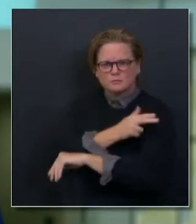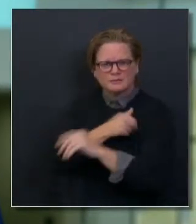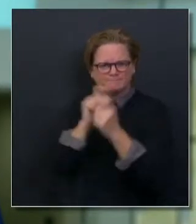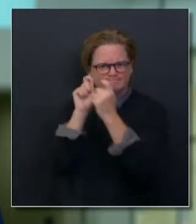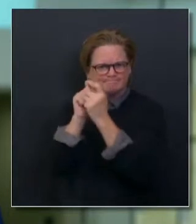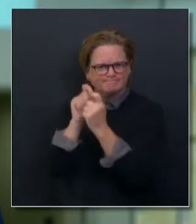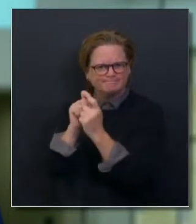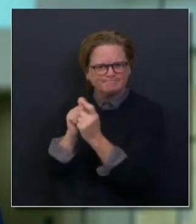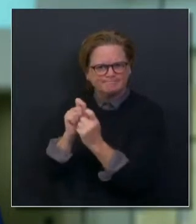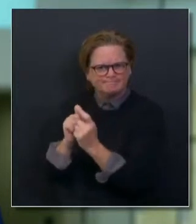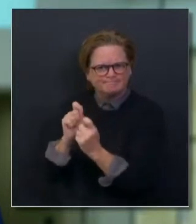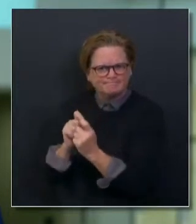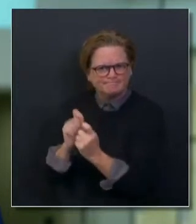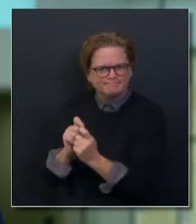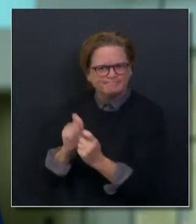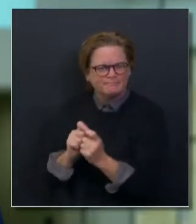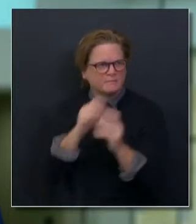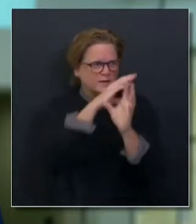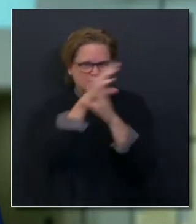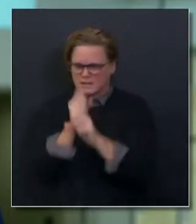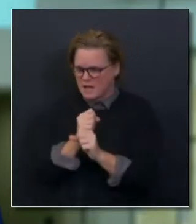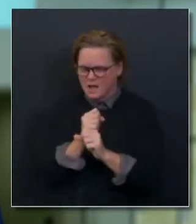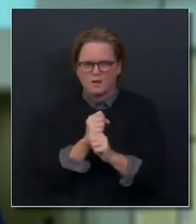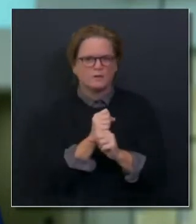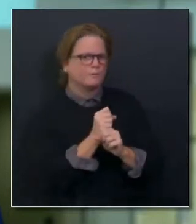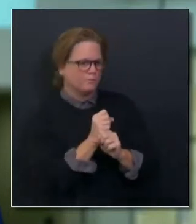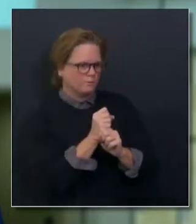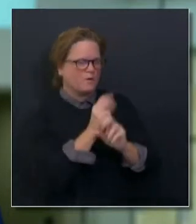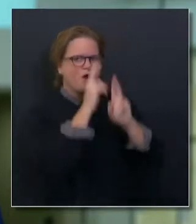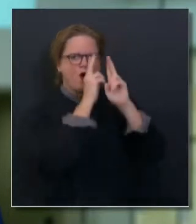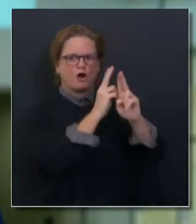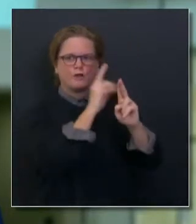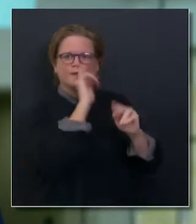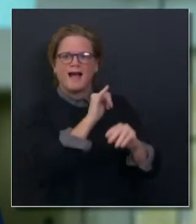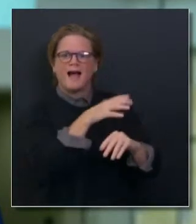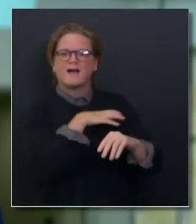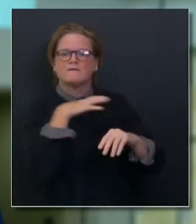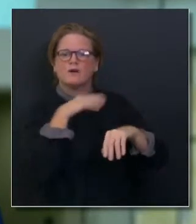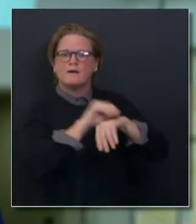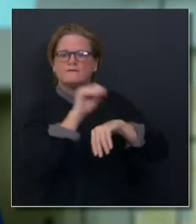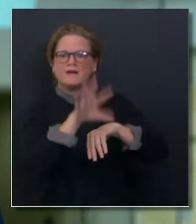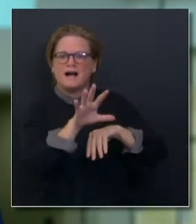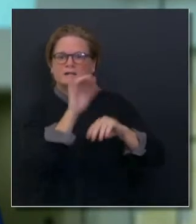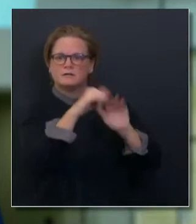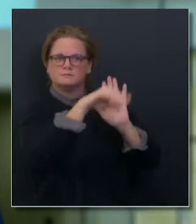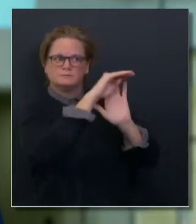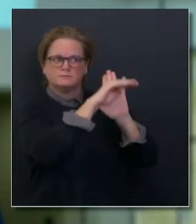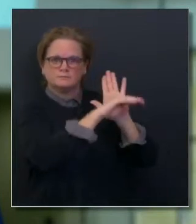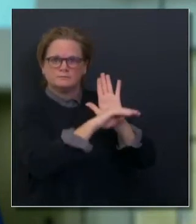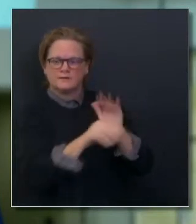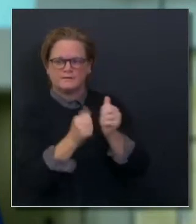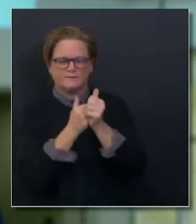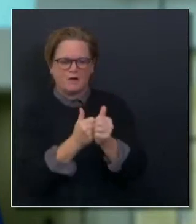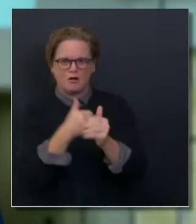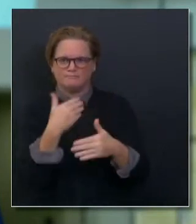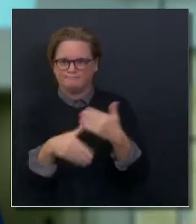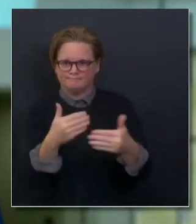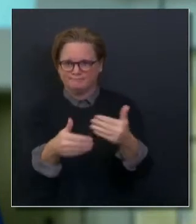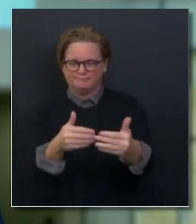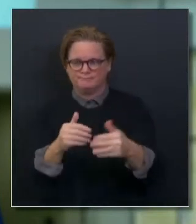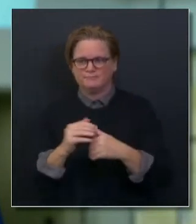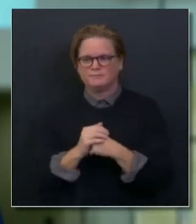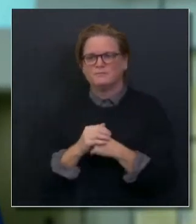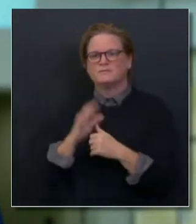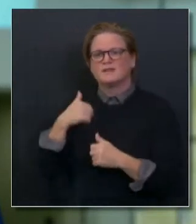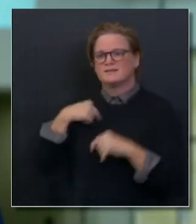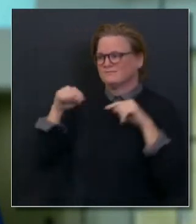out. And then also using our own IT systems. You've heard about the California Immunization Registry as